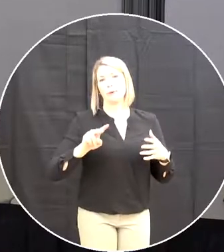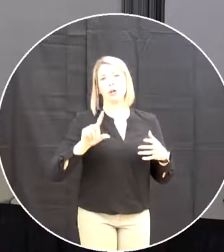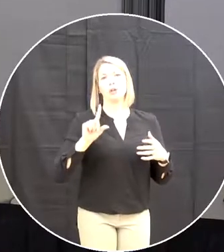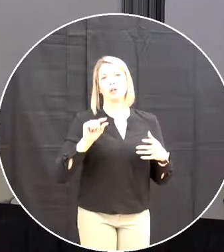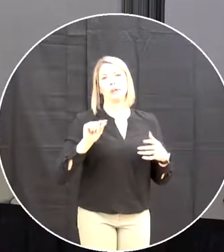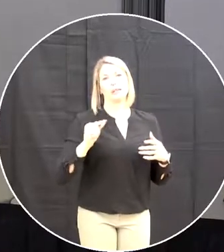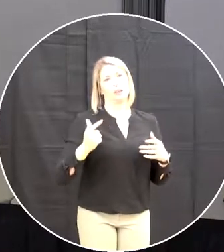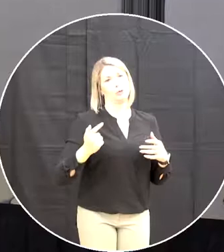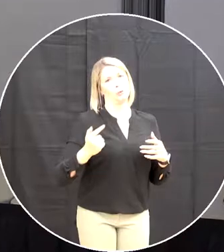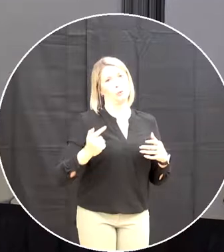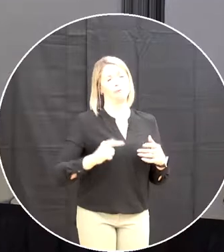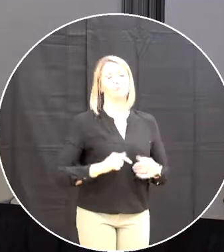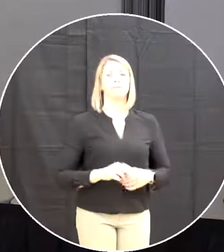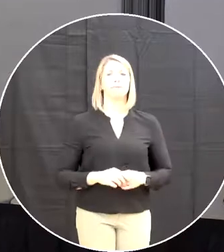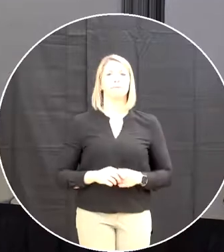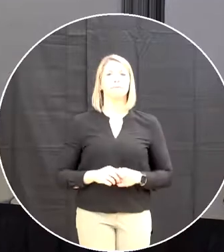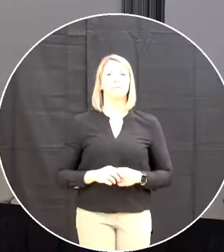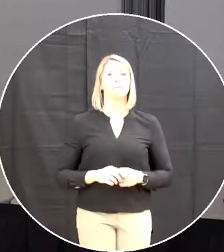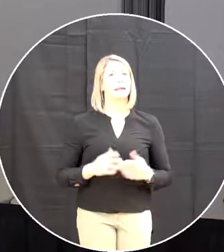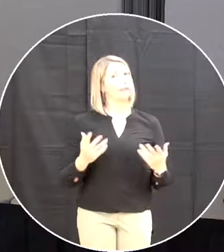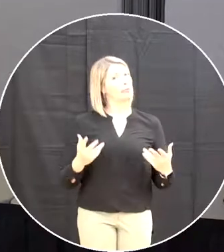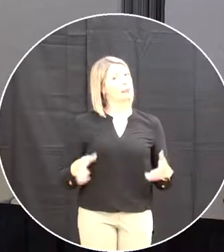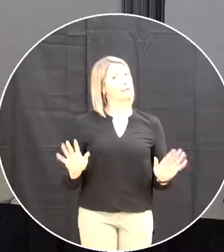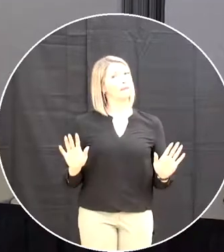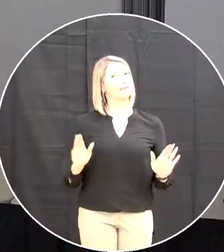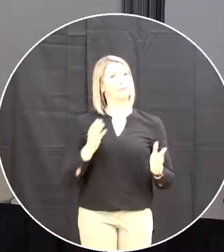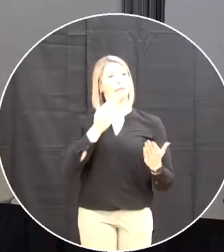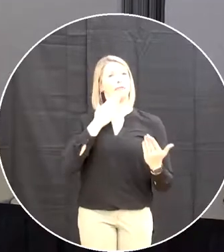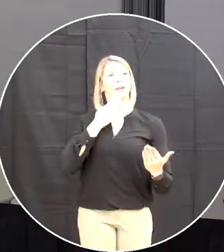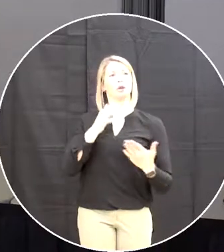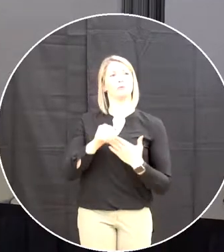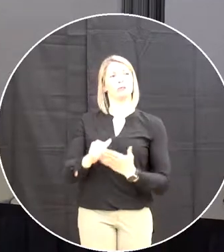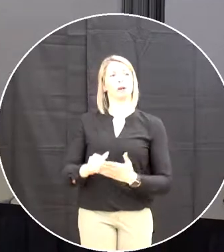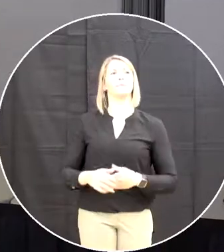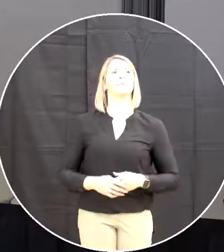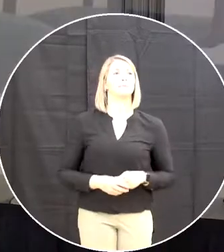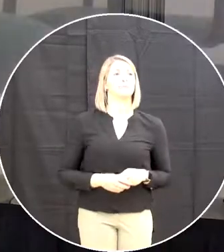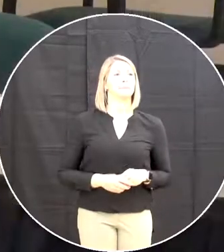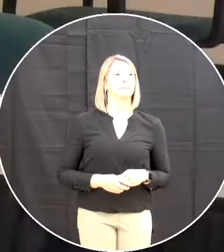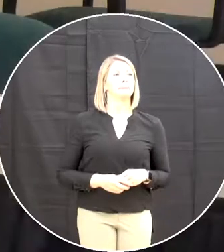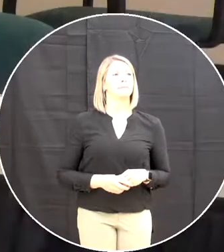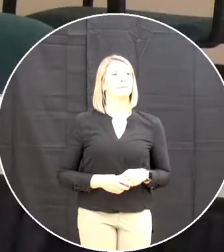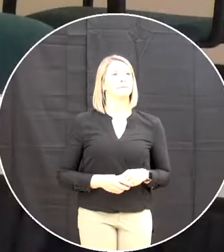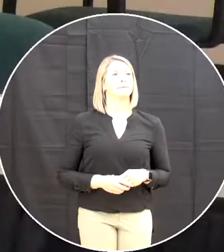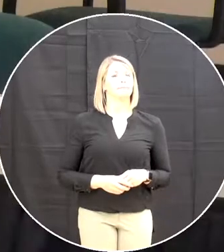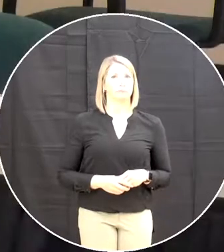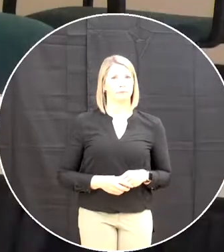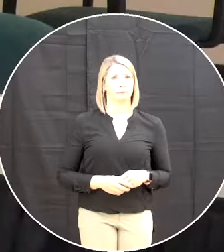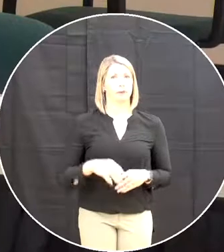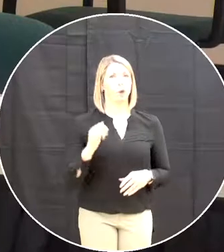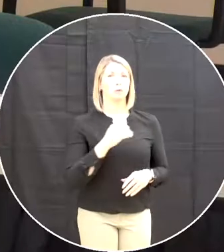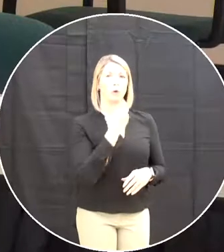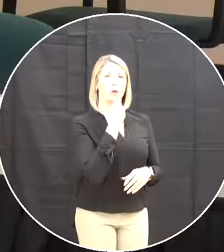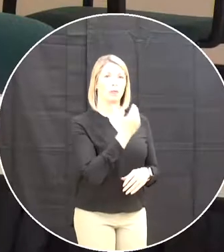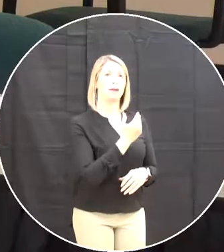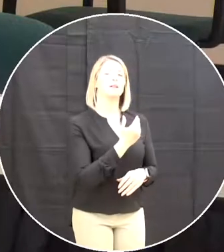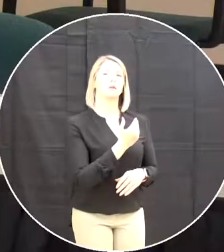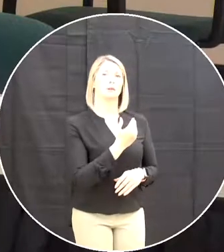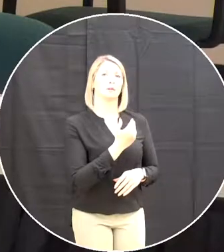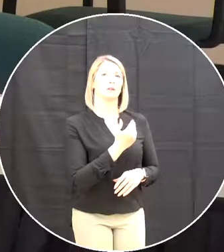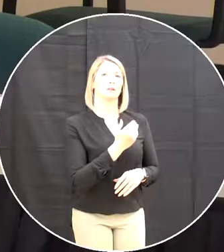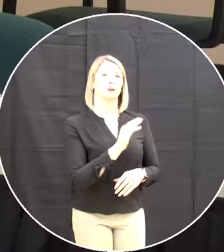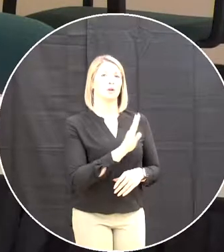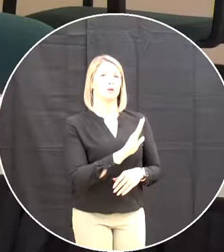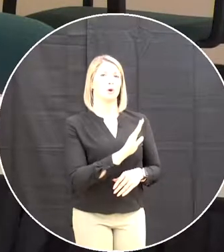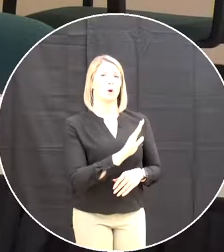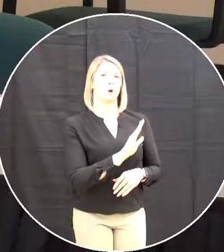and that's it thank you mr chair thank you and i can't uh thank you for your inaugural